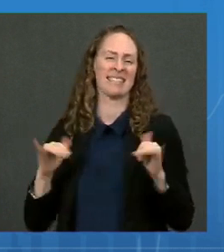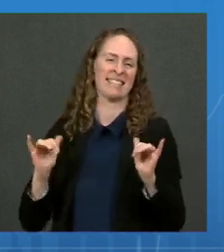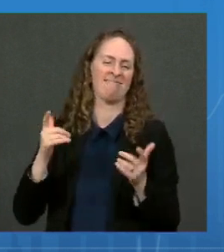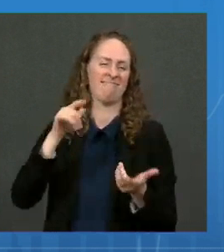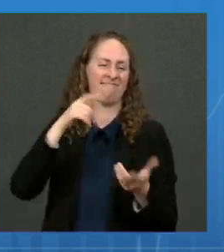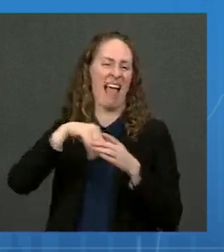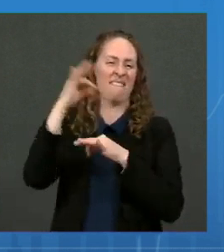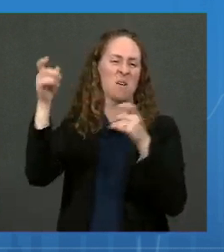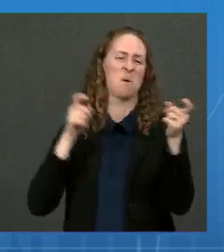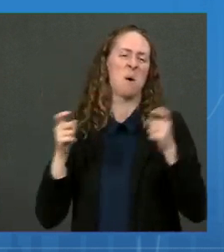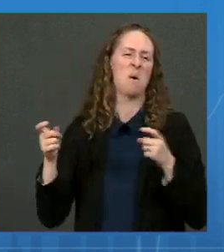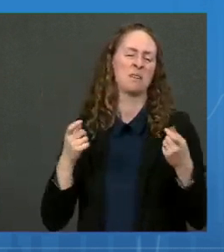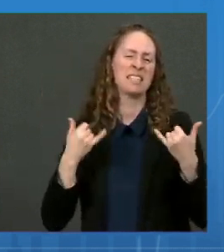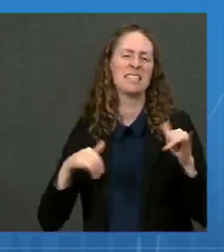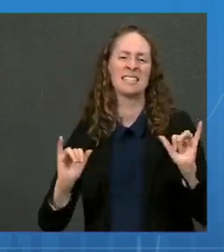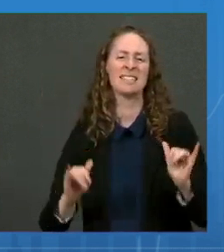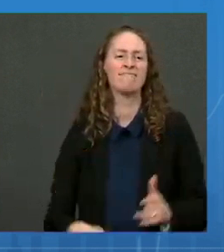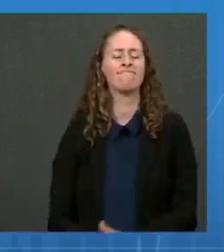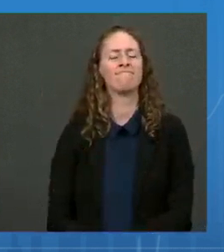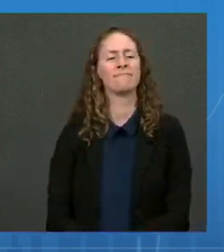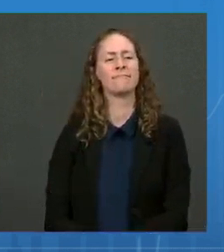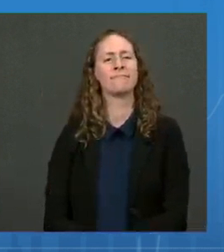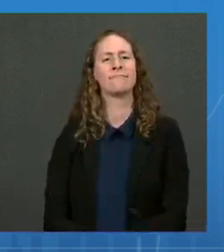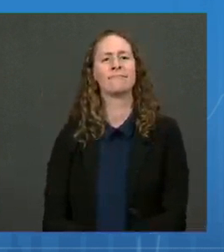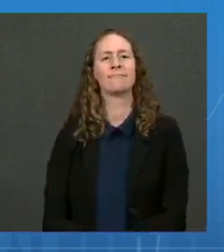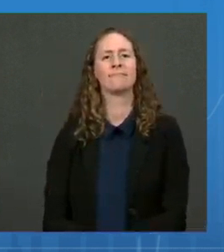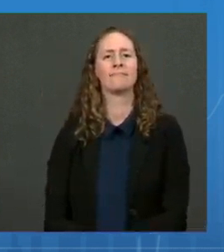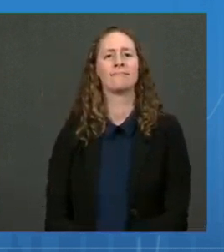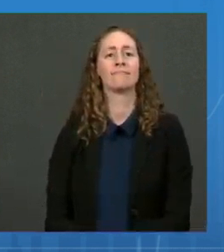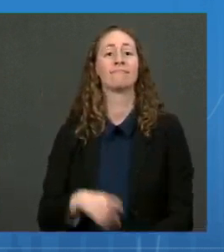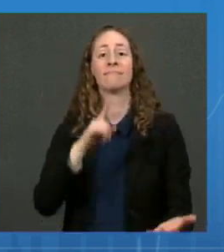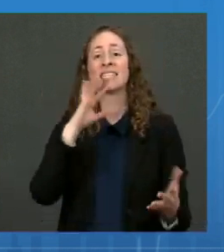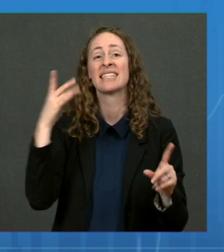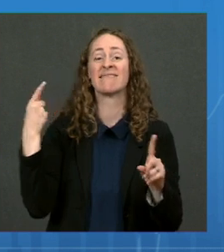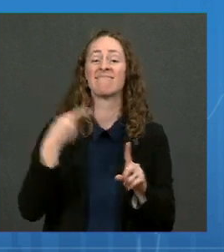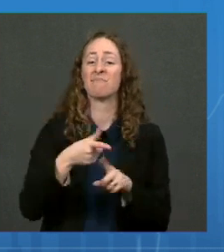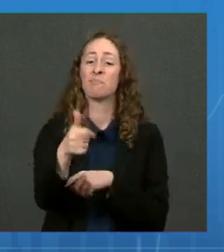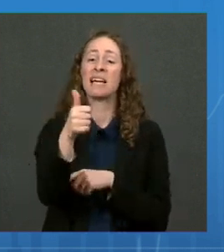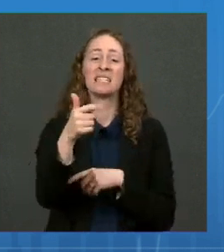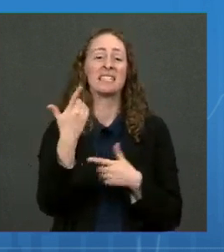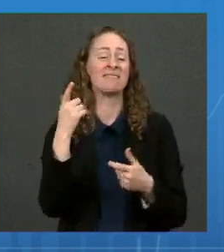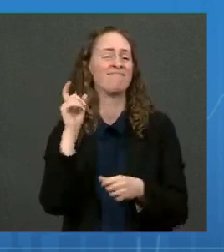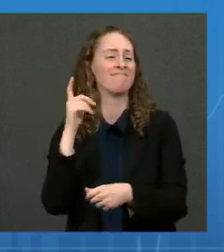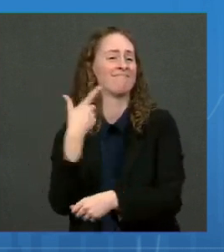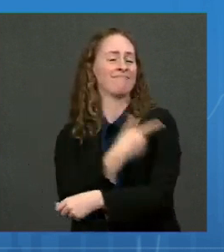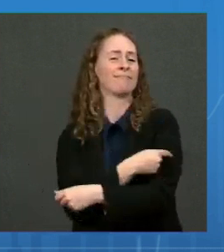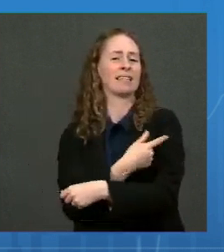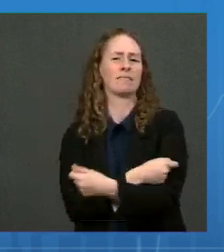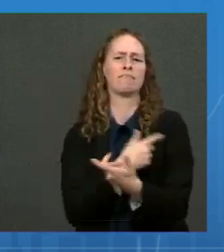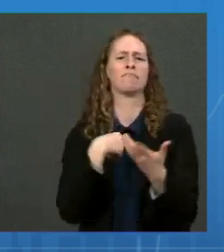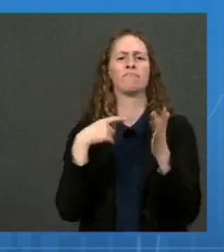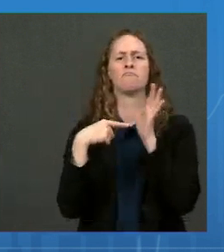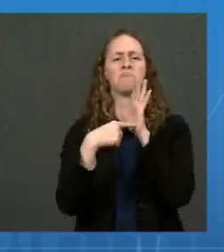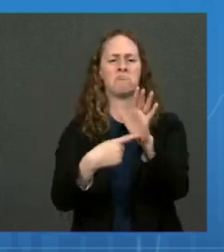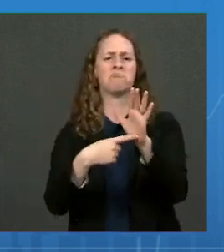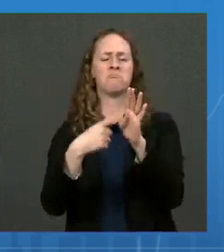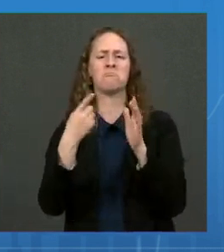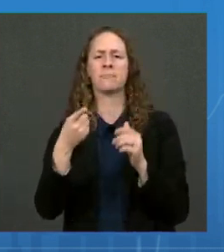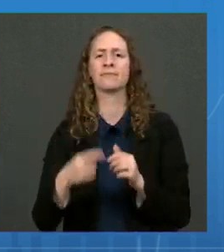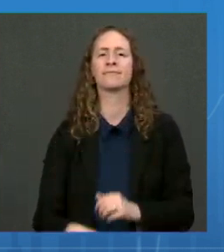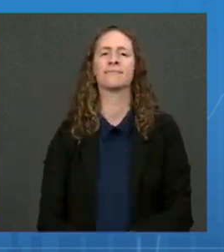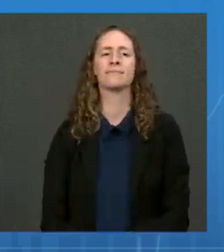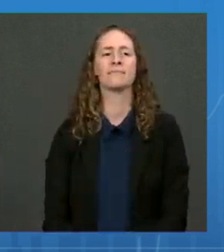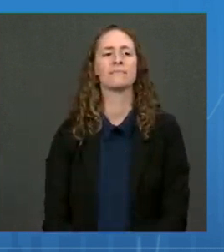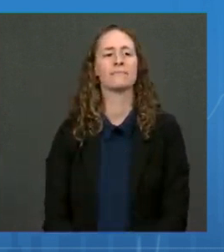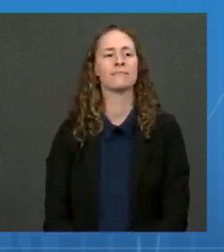Obviously, you know what the answer is. It's vaccination. But as shown here, we still have, as we emphasize over and